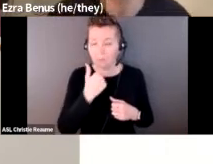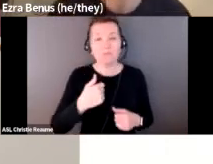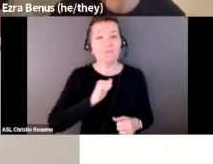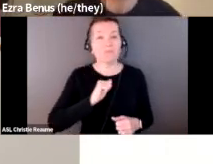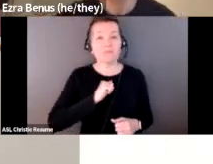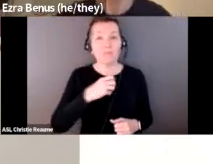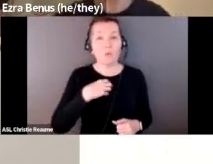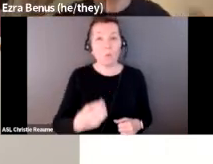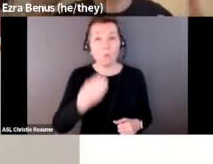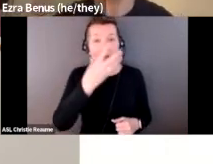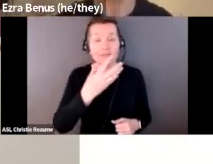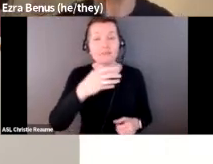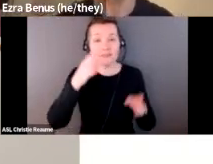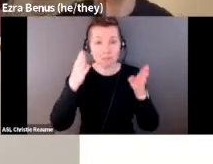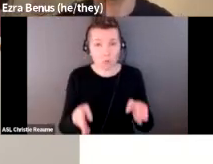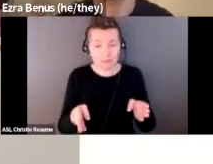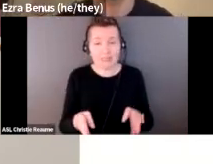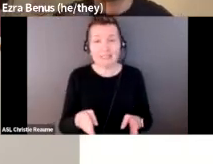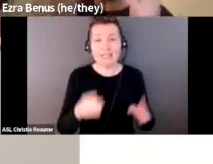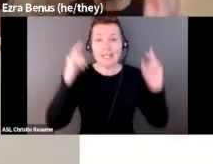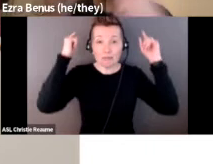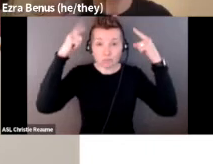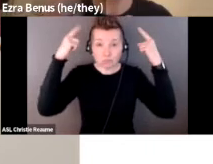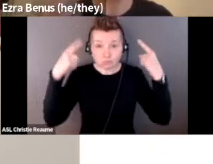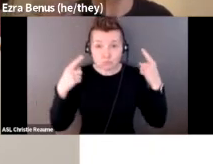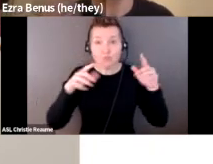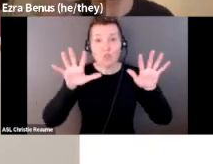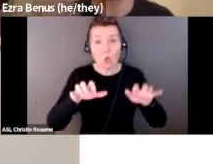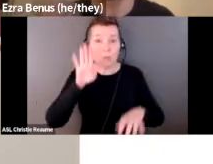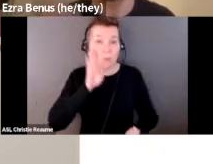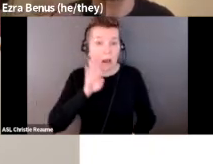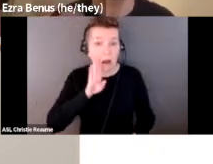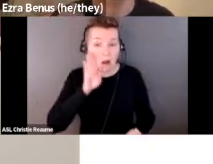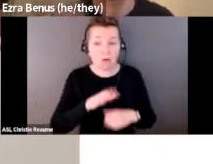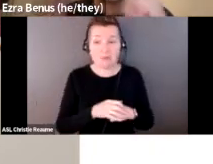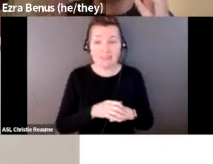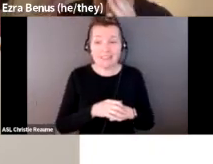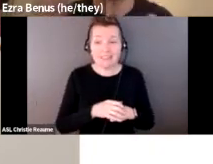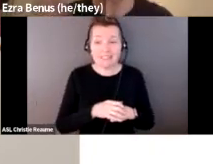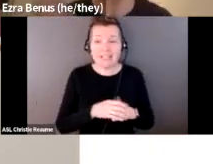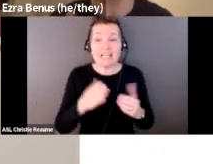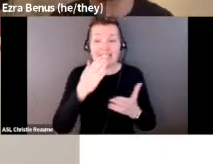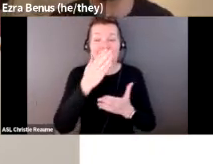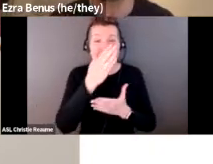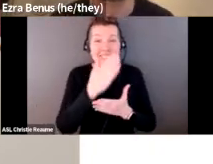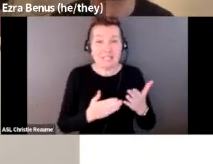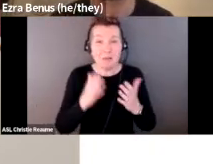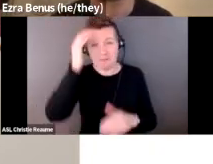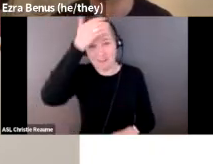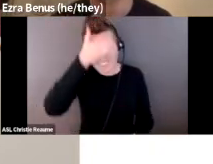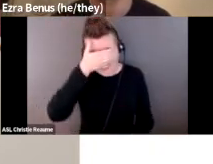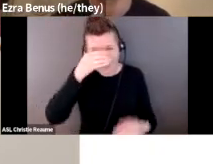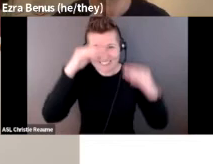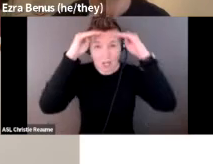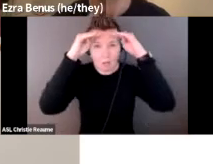with dark brown curly hair. Lots of it is actually covering my forehead and into